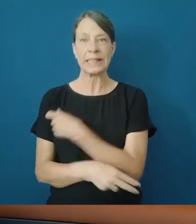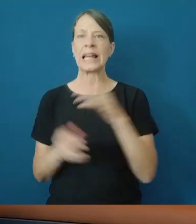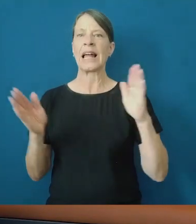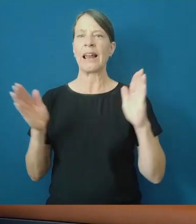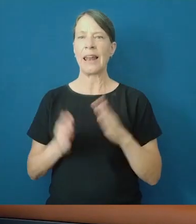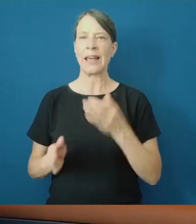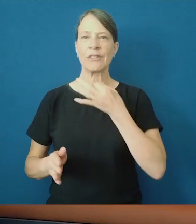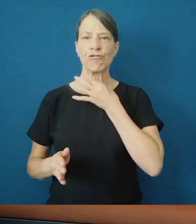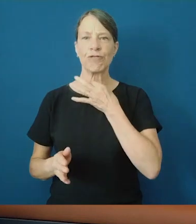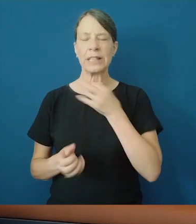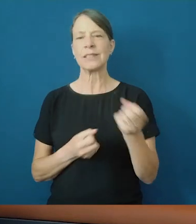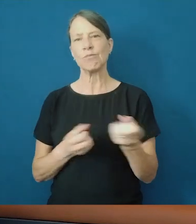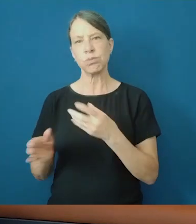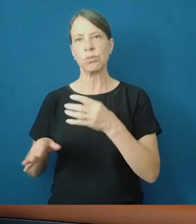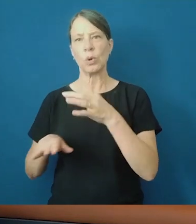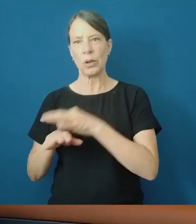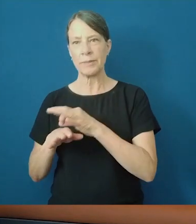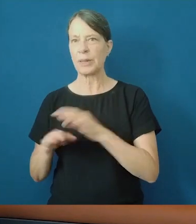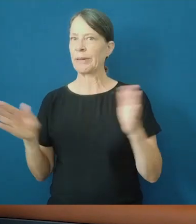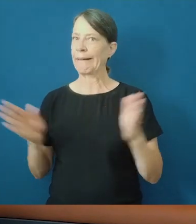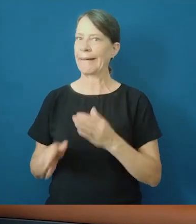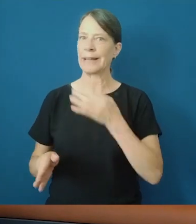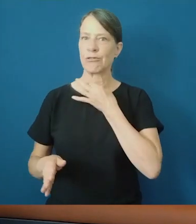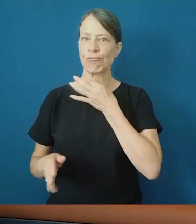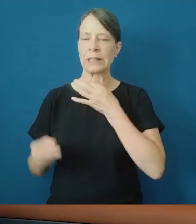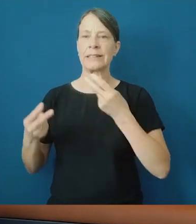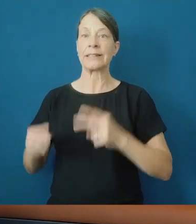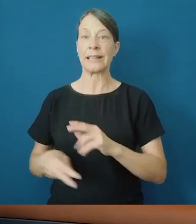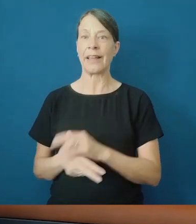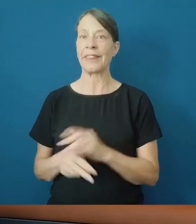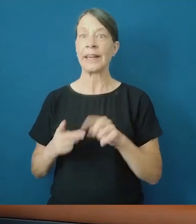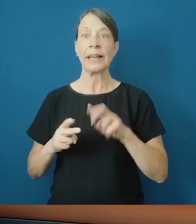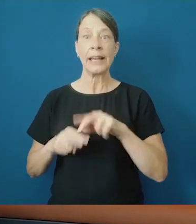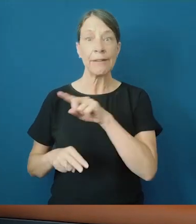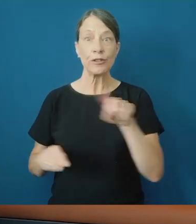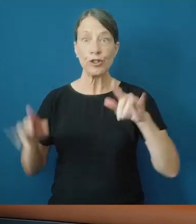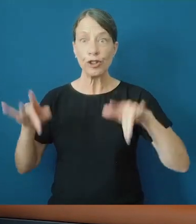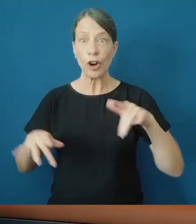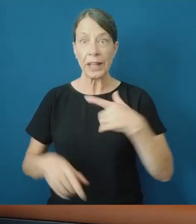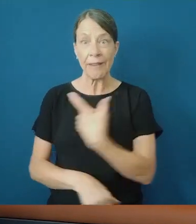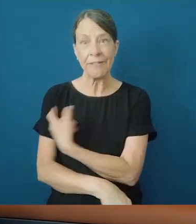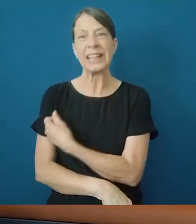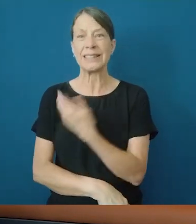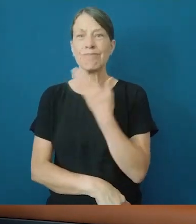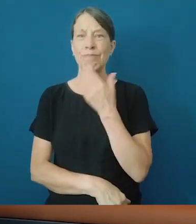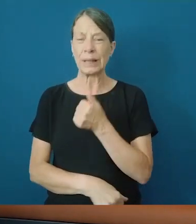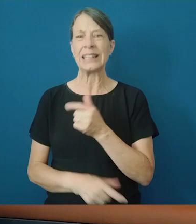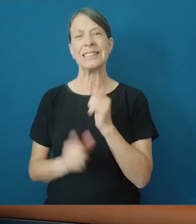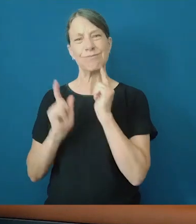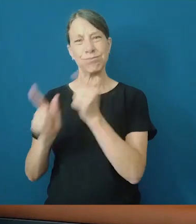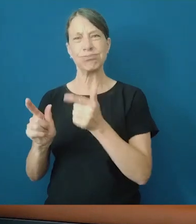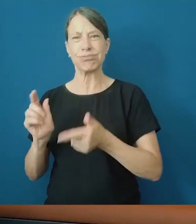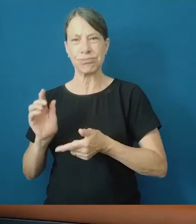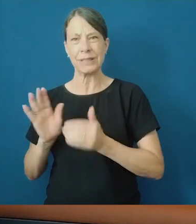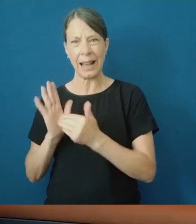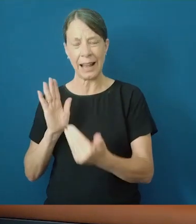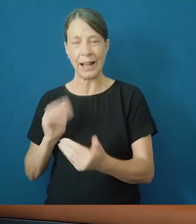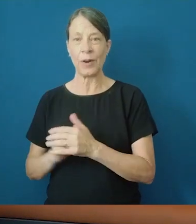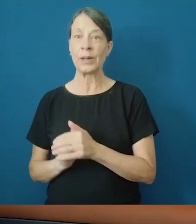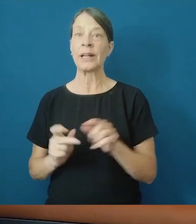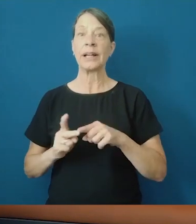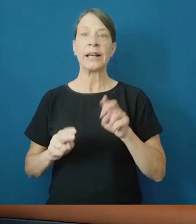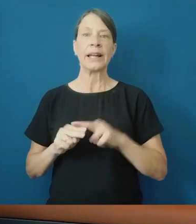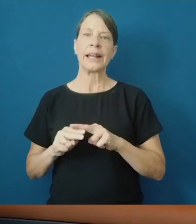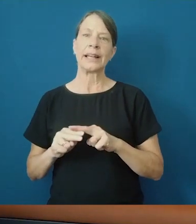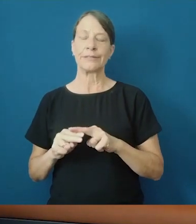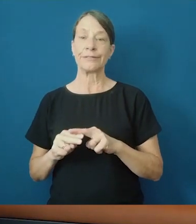and death. So if you're unvaccinated, please, please get your vaccines now. If you have had your two shots and it's